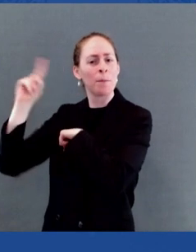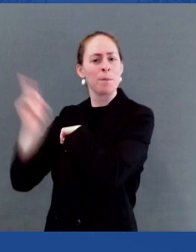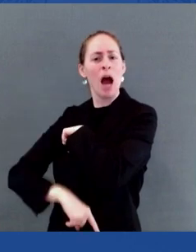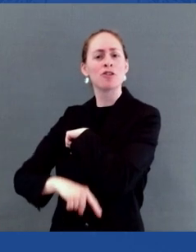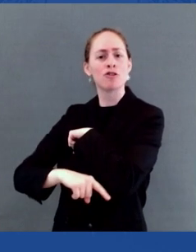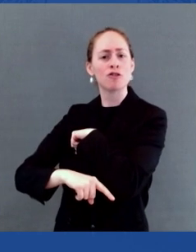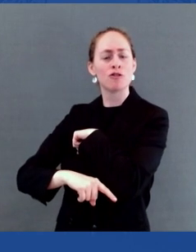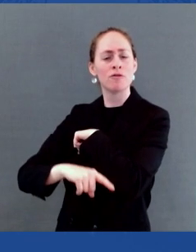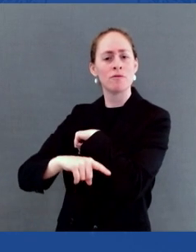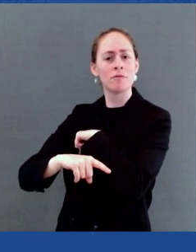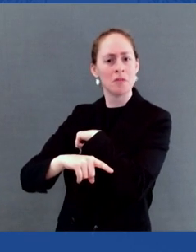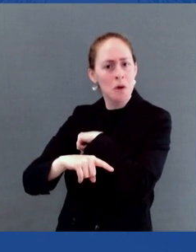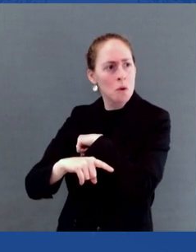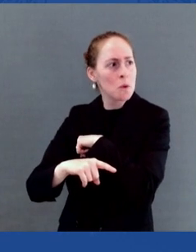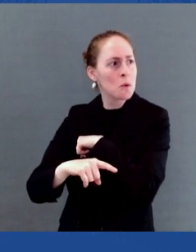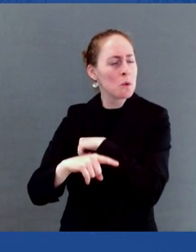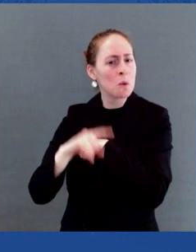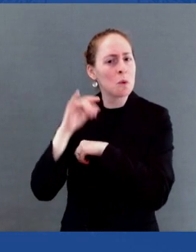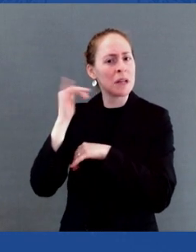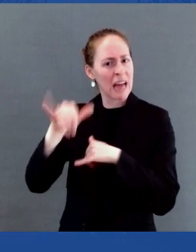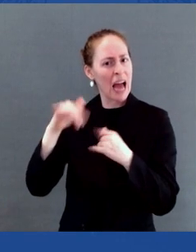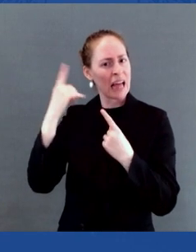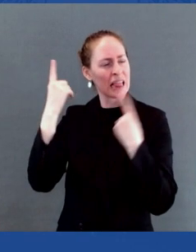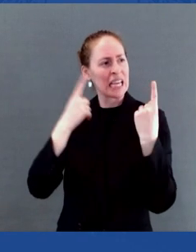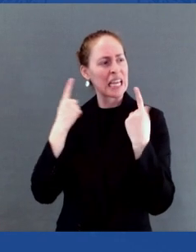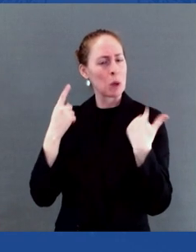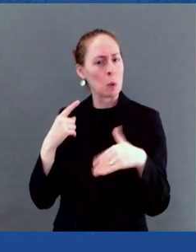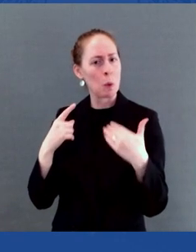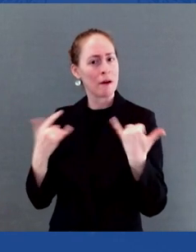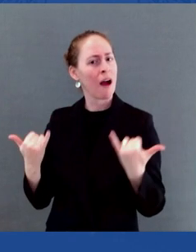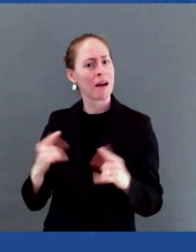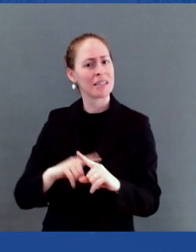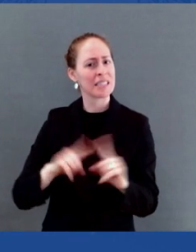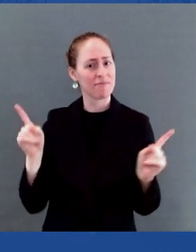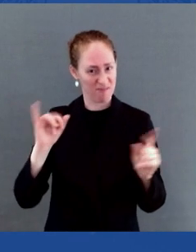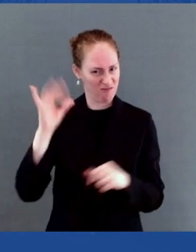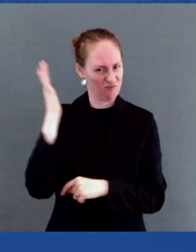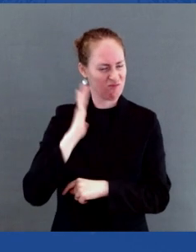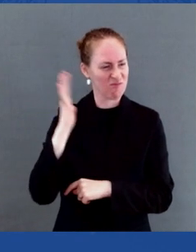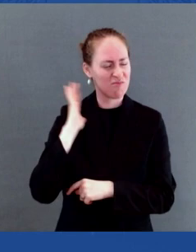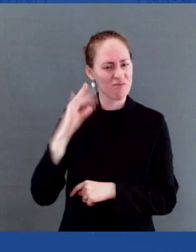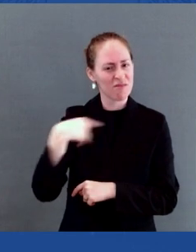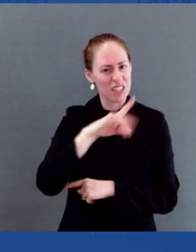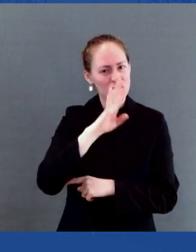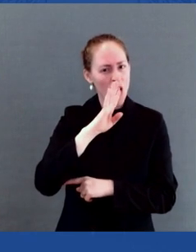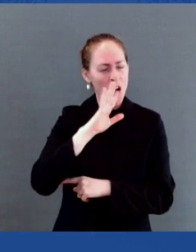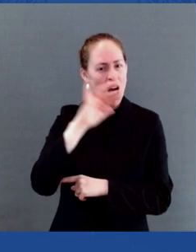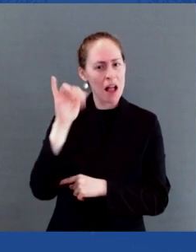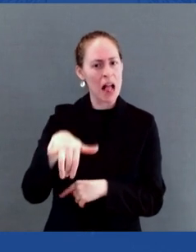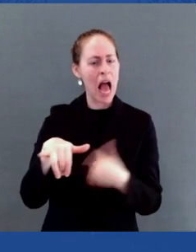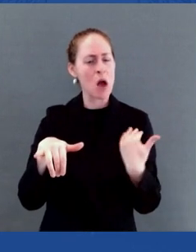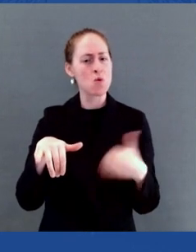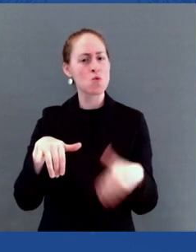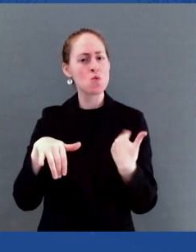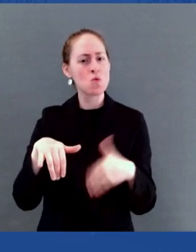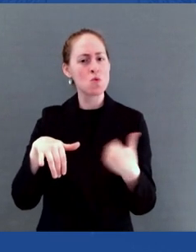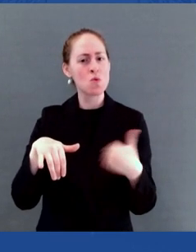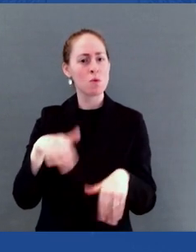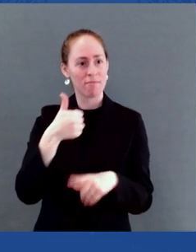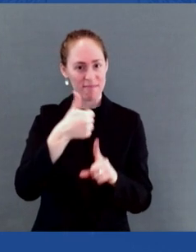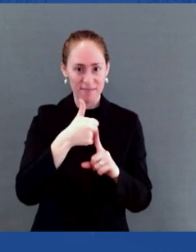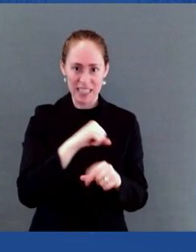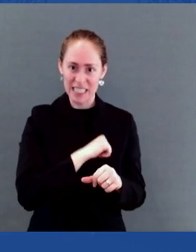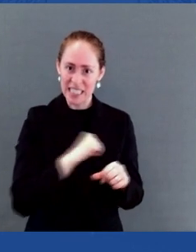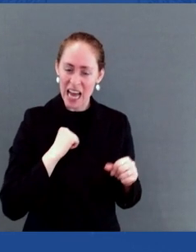I mean, back in those days, the willingness of other members of the Senate and the House to stand up and take him on was